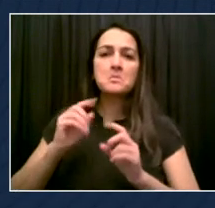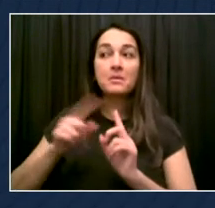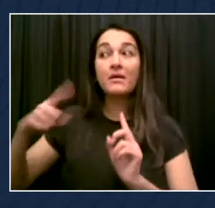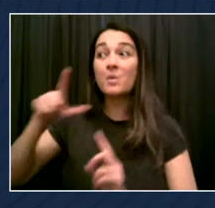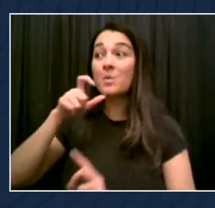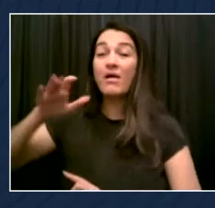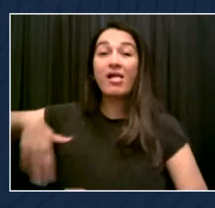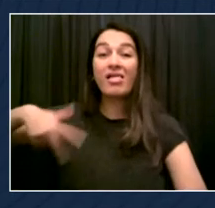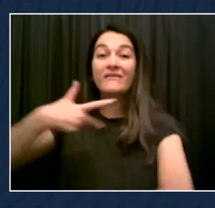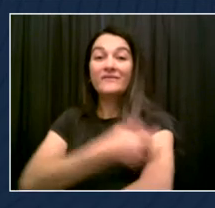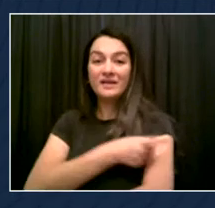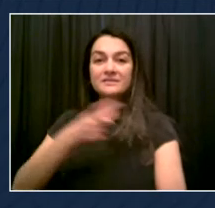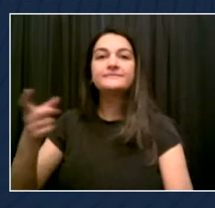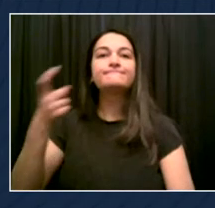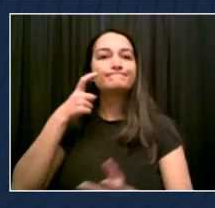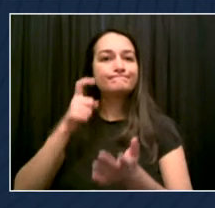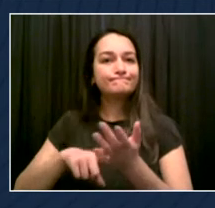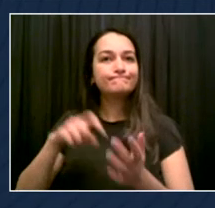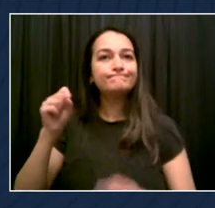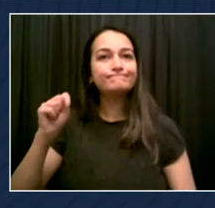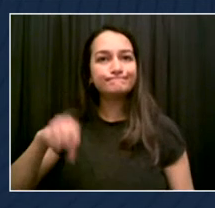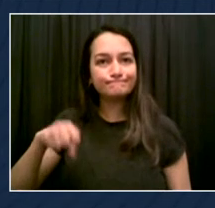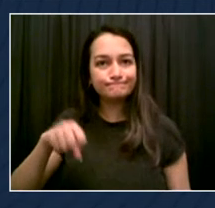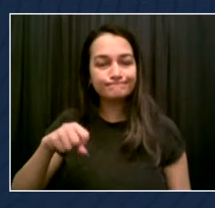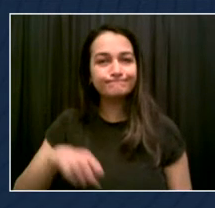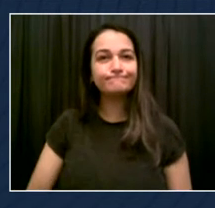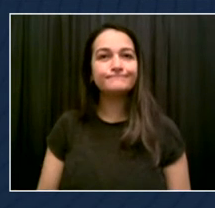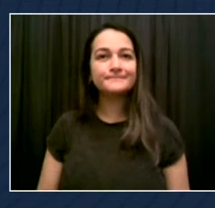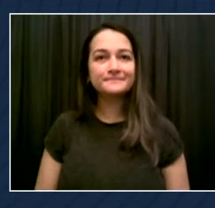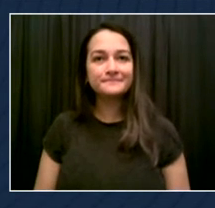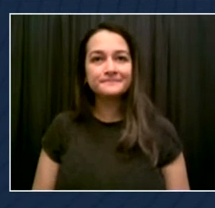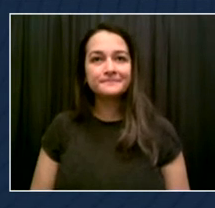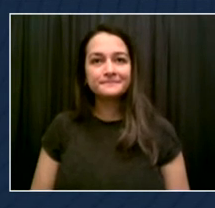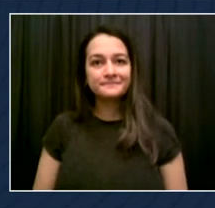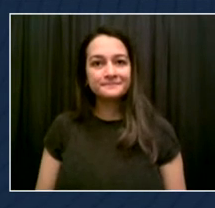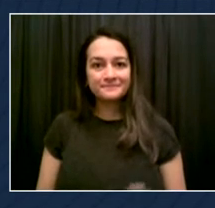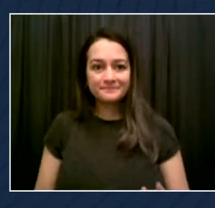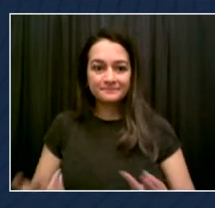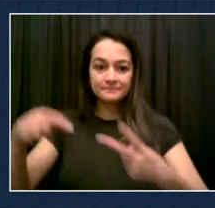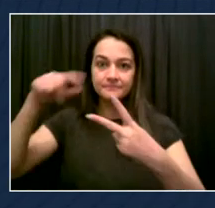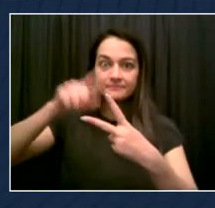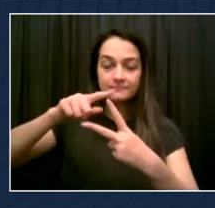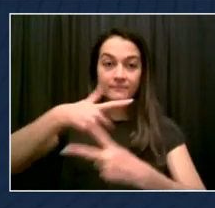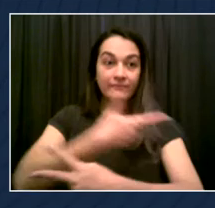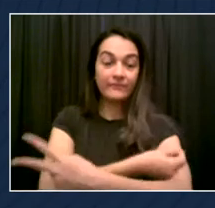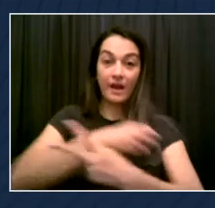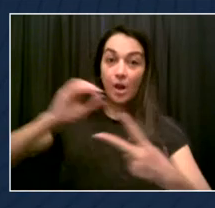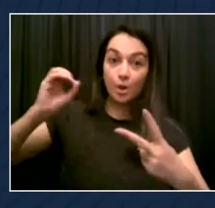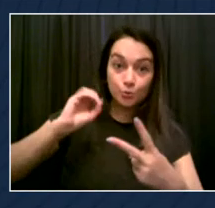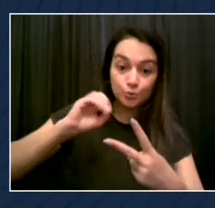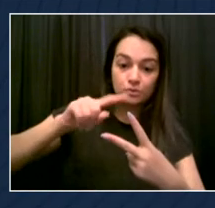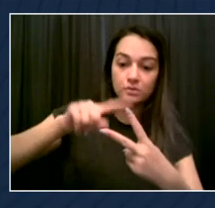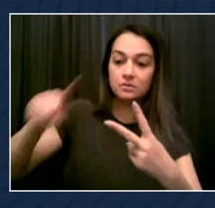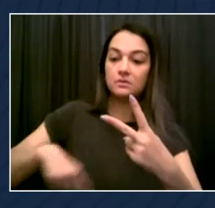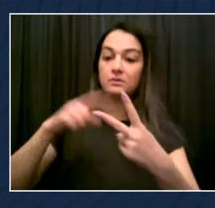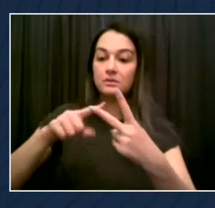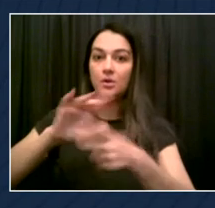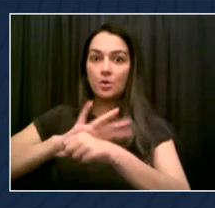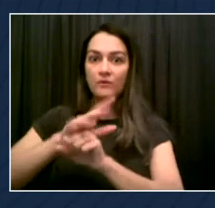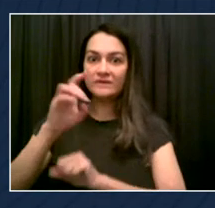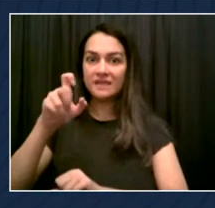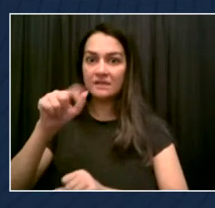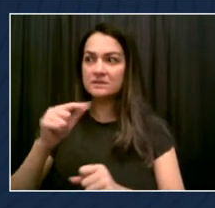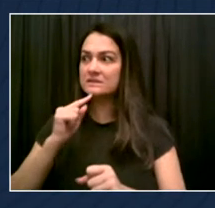right to your body, of course, but you do not have the right to kill other people here. And we're speaking in that